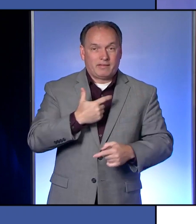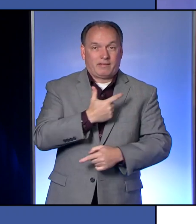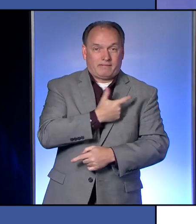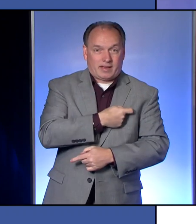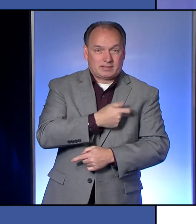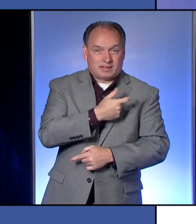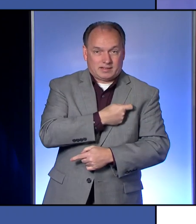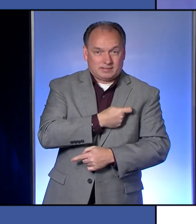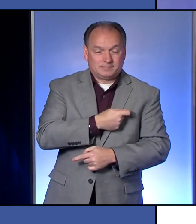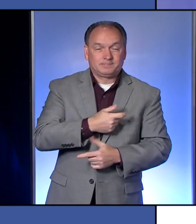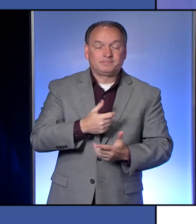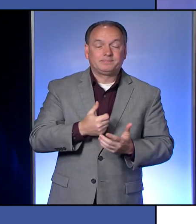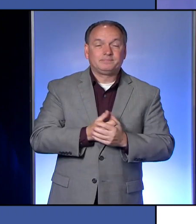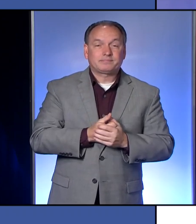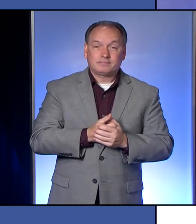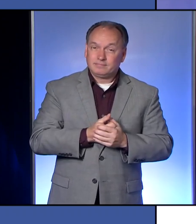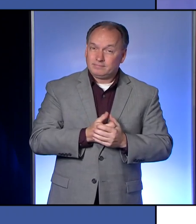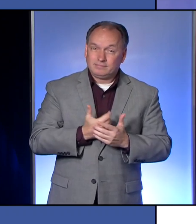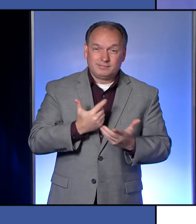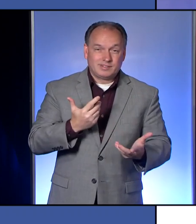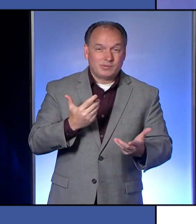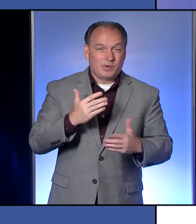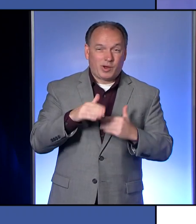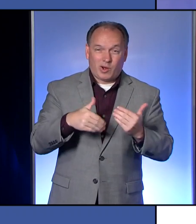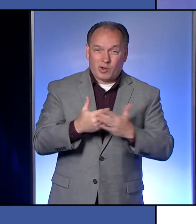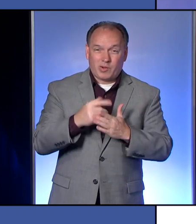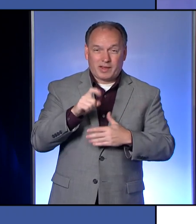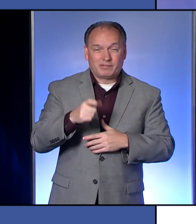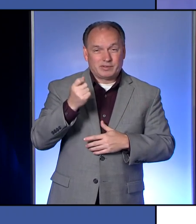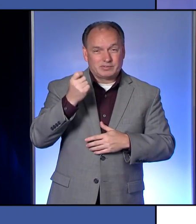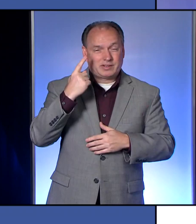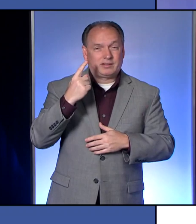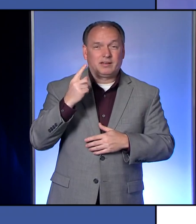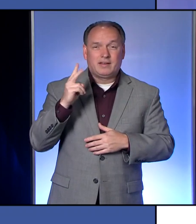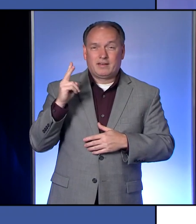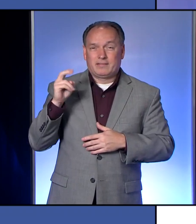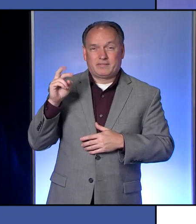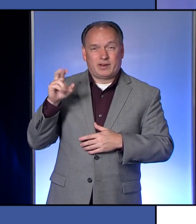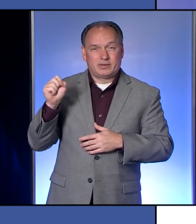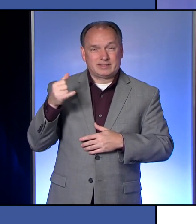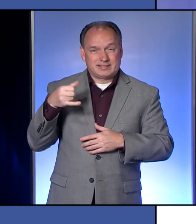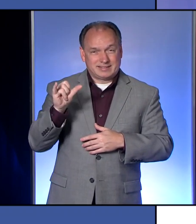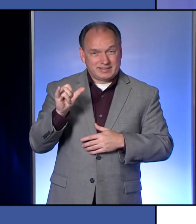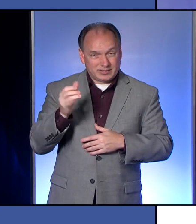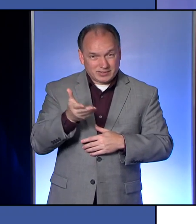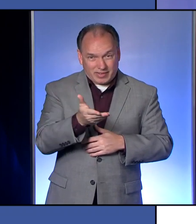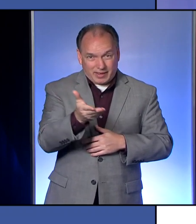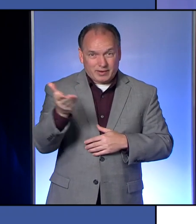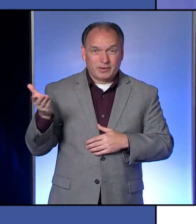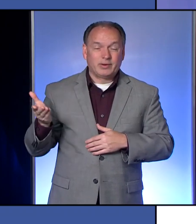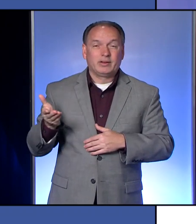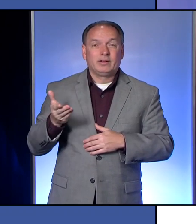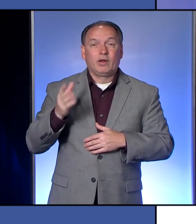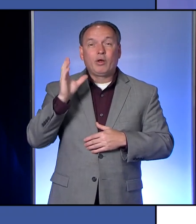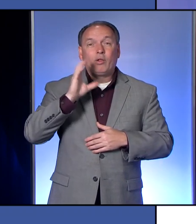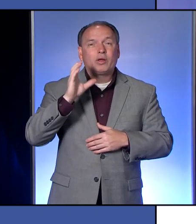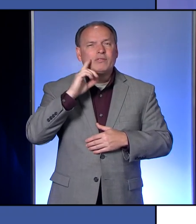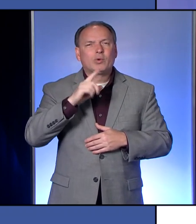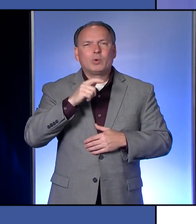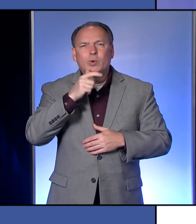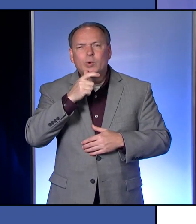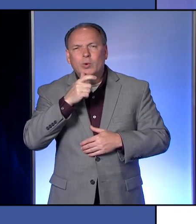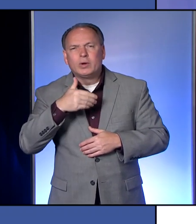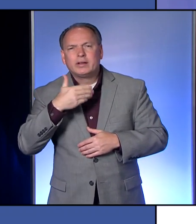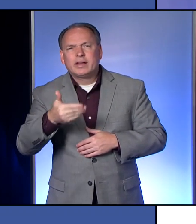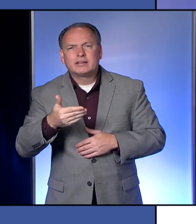vaccine. And so we have all got to understand that the virus is still out there. The virus is looking for a host and